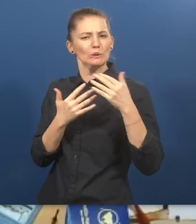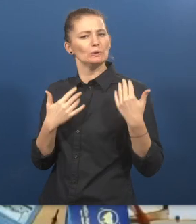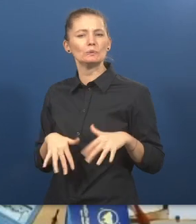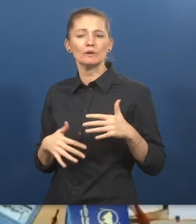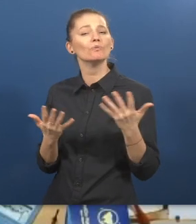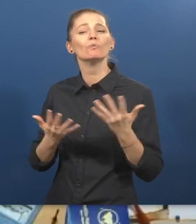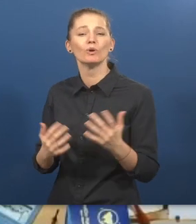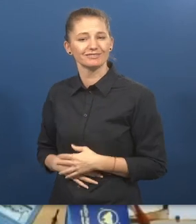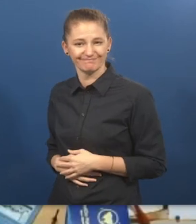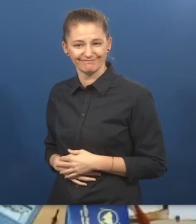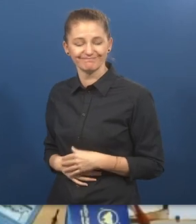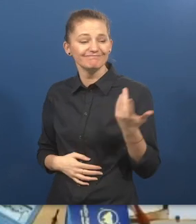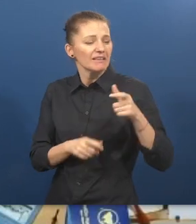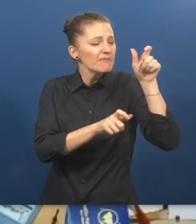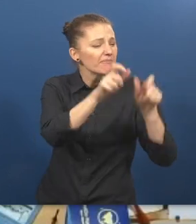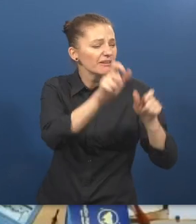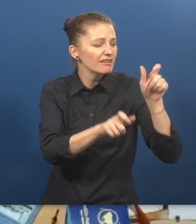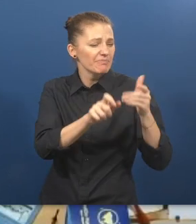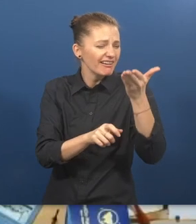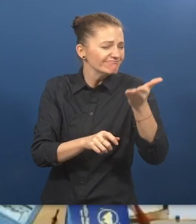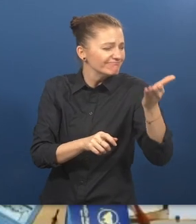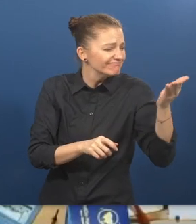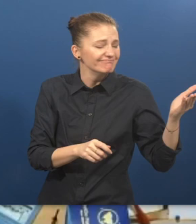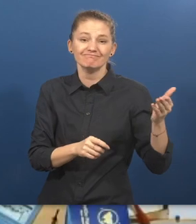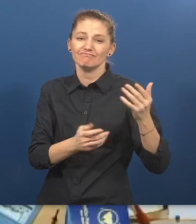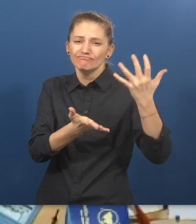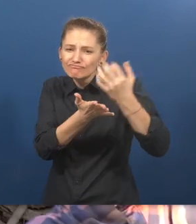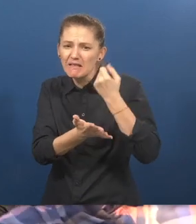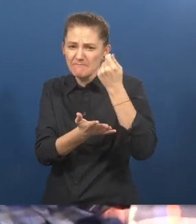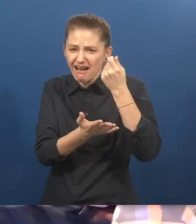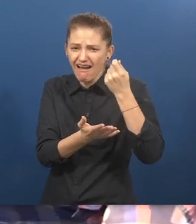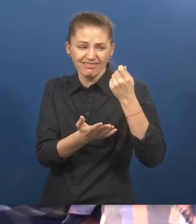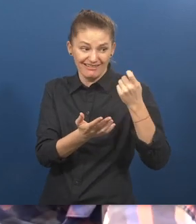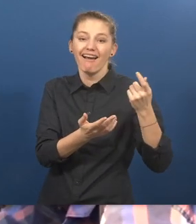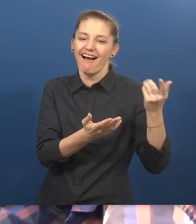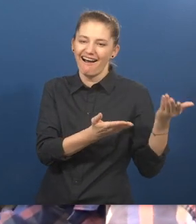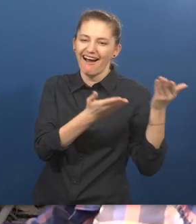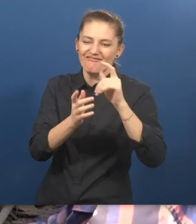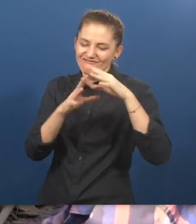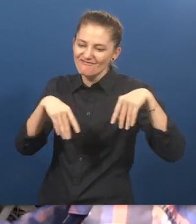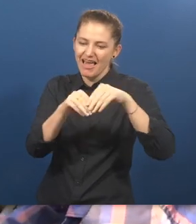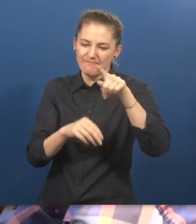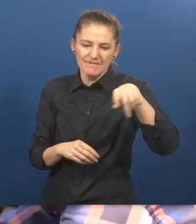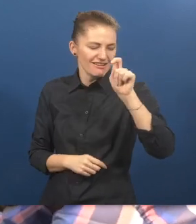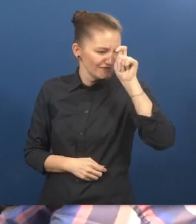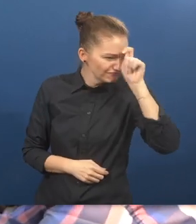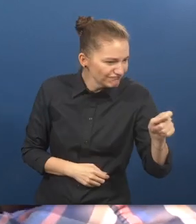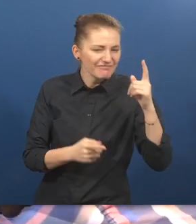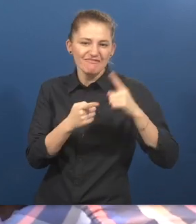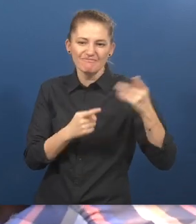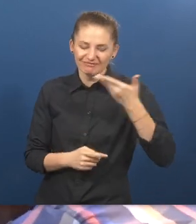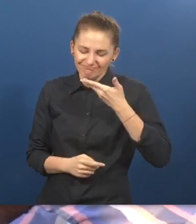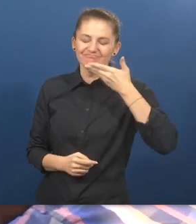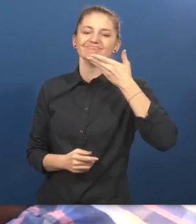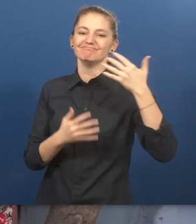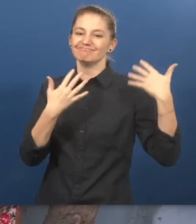aspect of our innovation is that in our world, every person who contributes in the family income